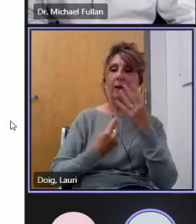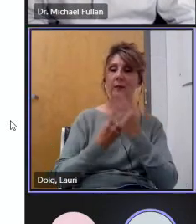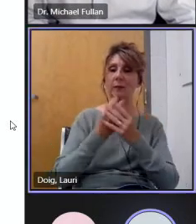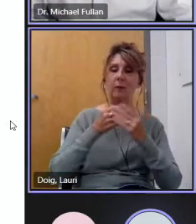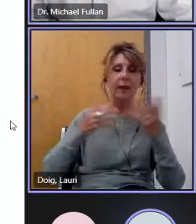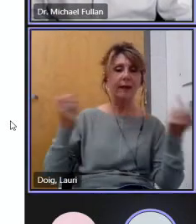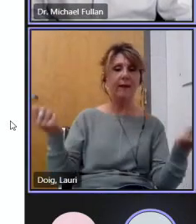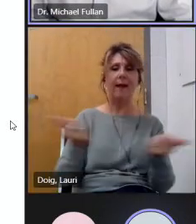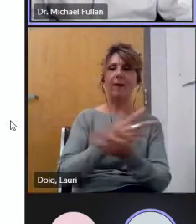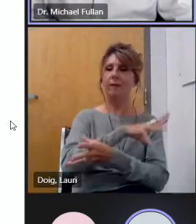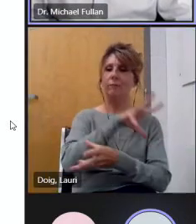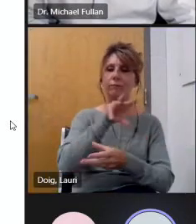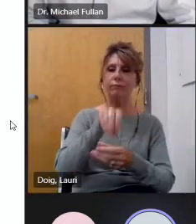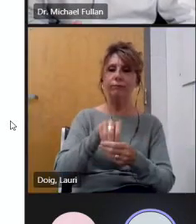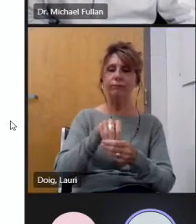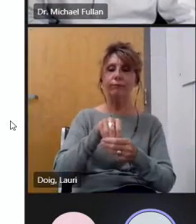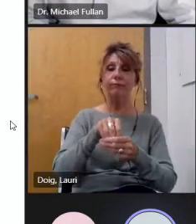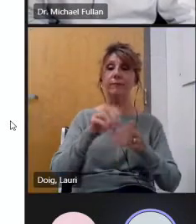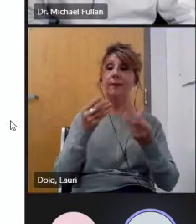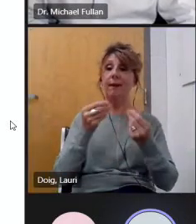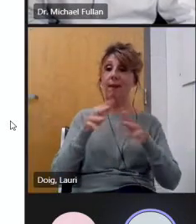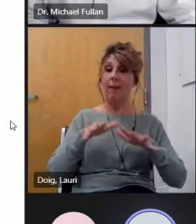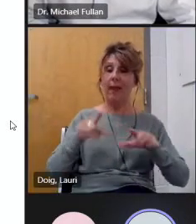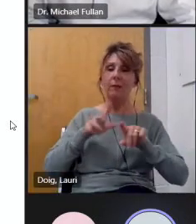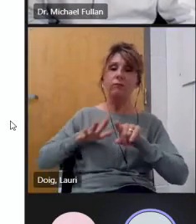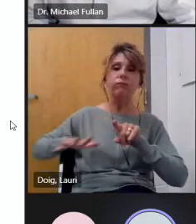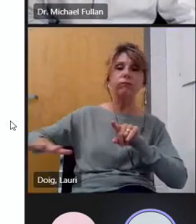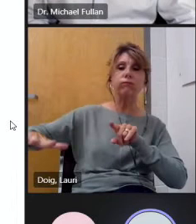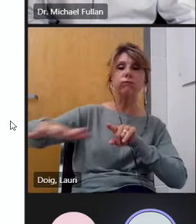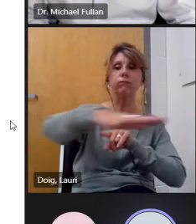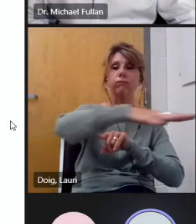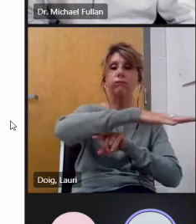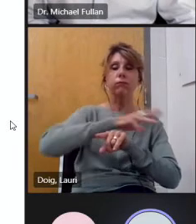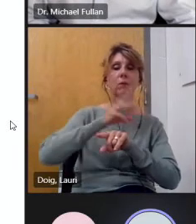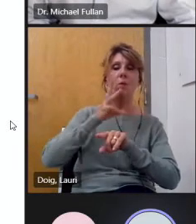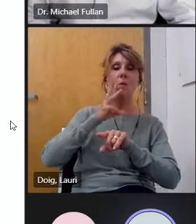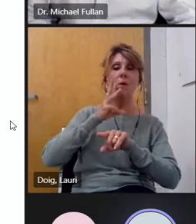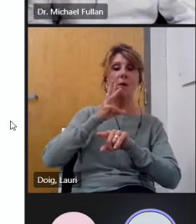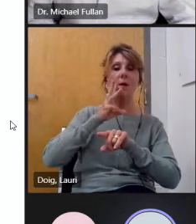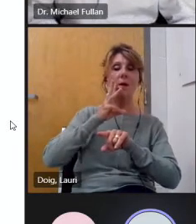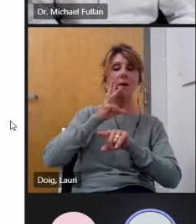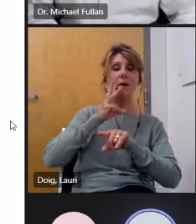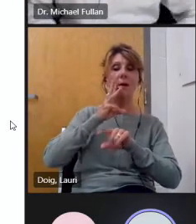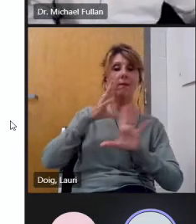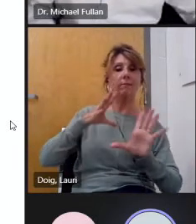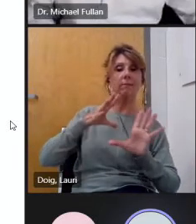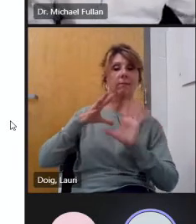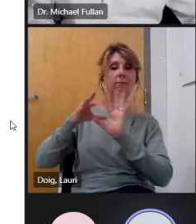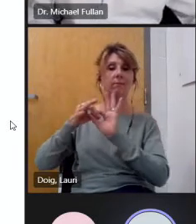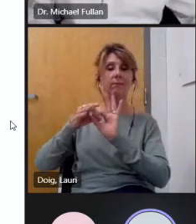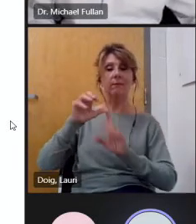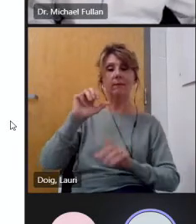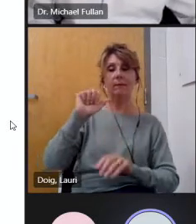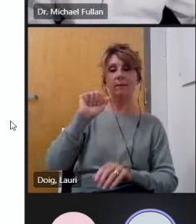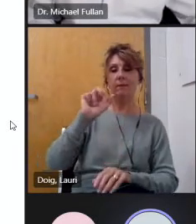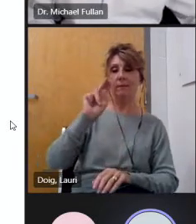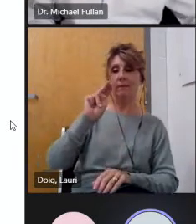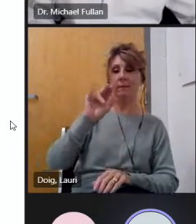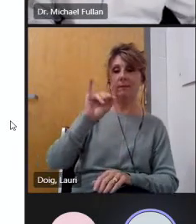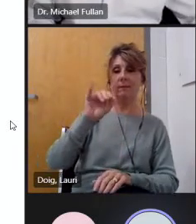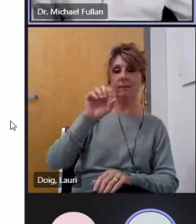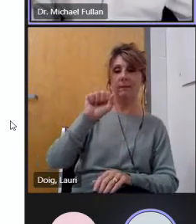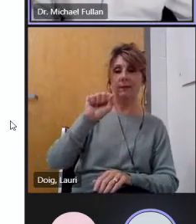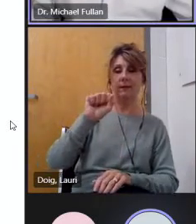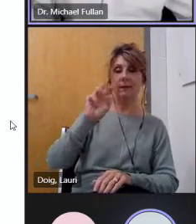by water on which we are gathered today is part of the ancestral land of the initial beg and the luna